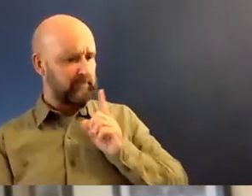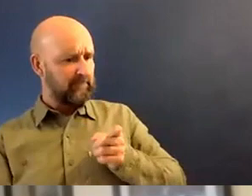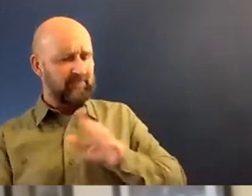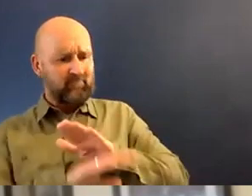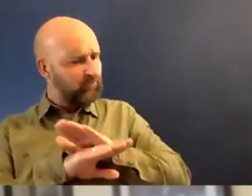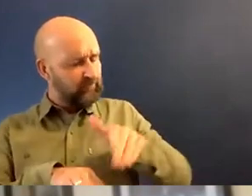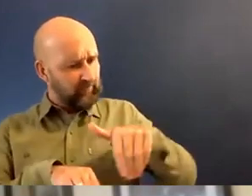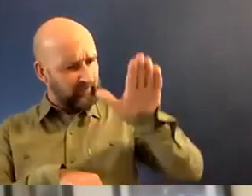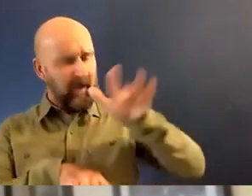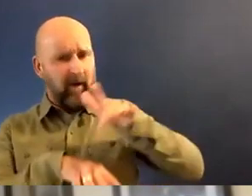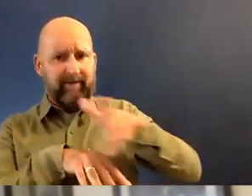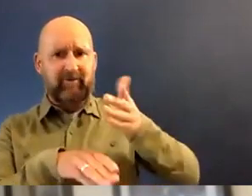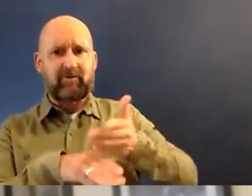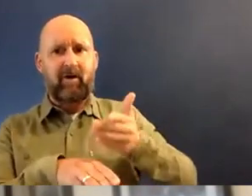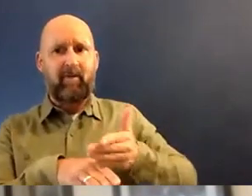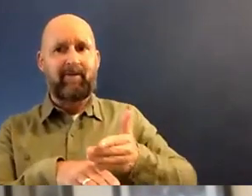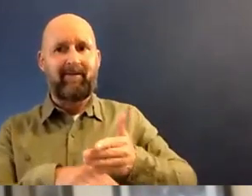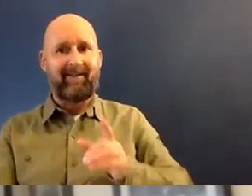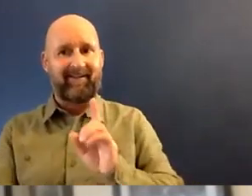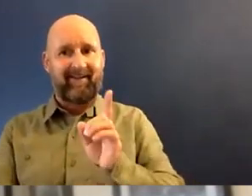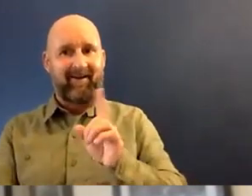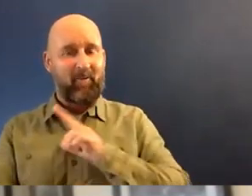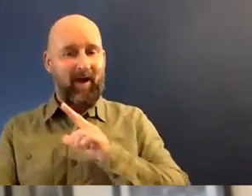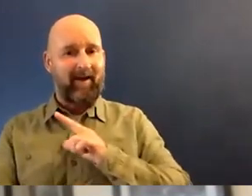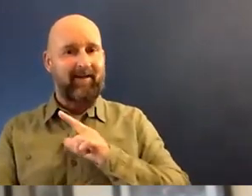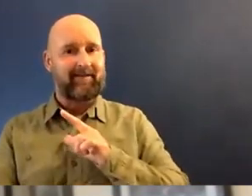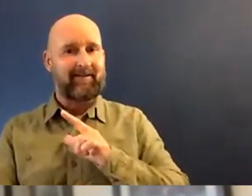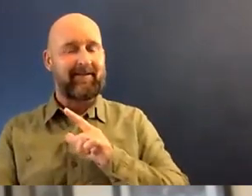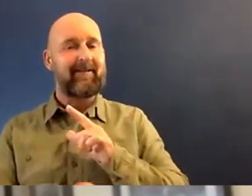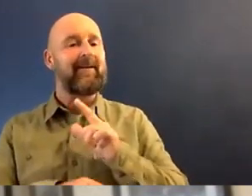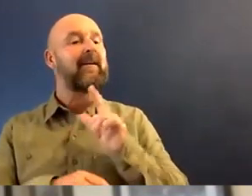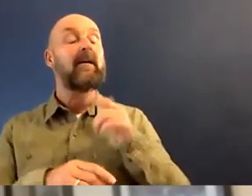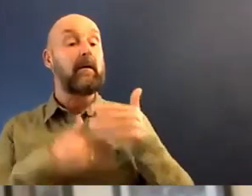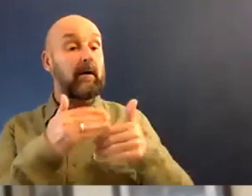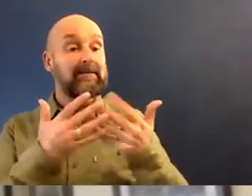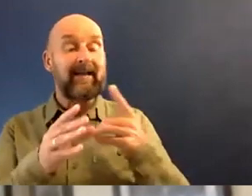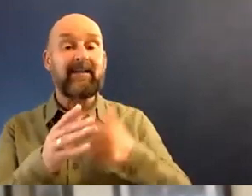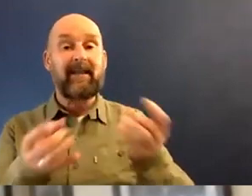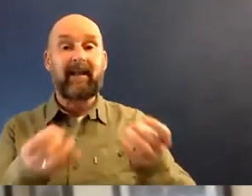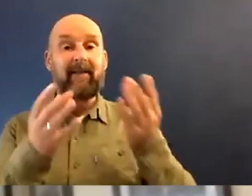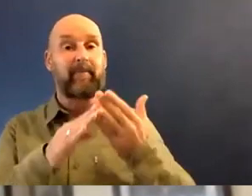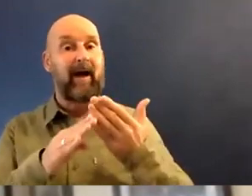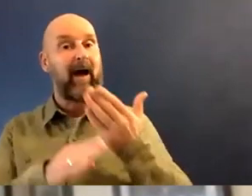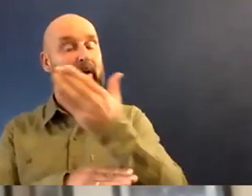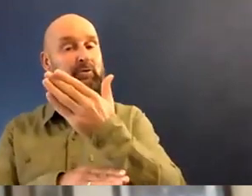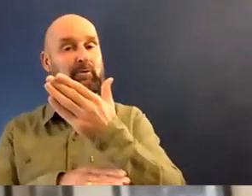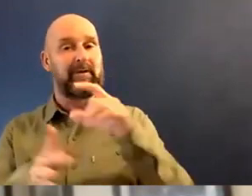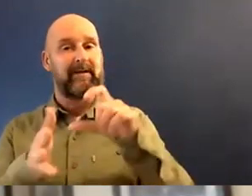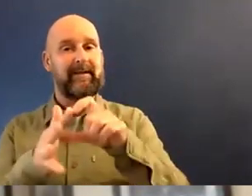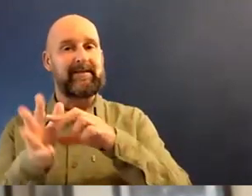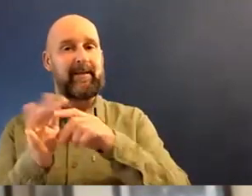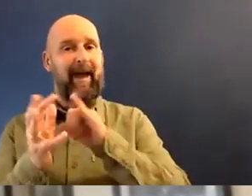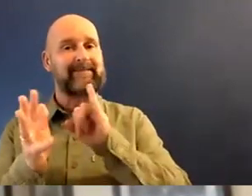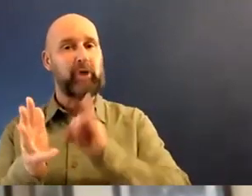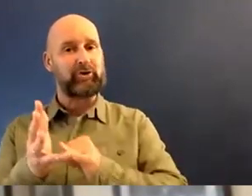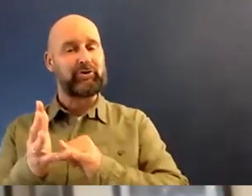profession. So I studied medicine, practiced for 10 years and after 10 years I gave it up. I went to Damascus to find myself and ended up